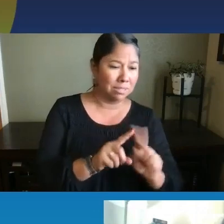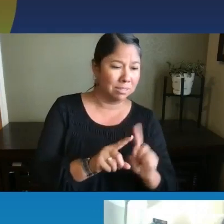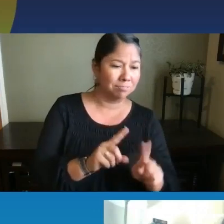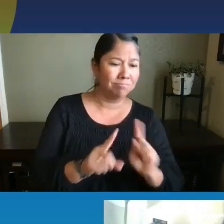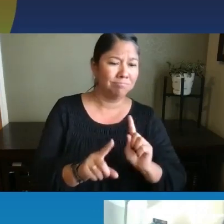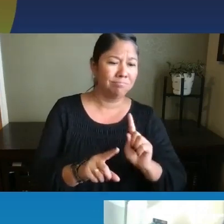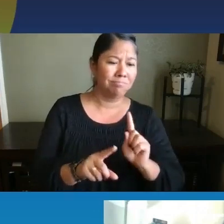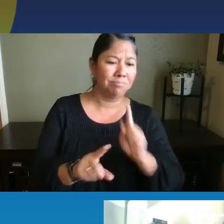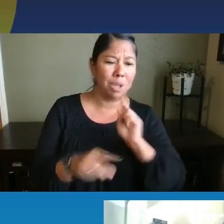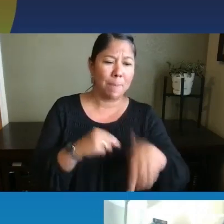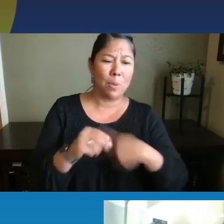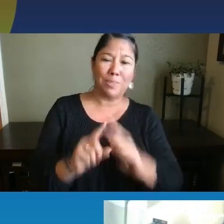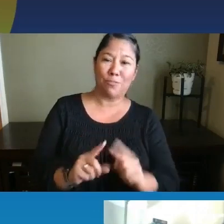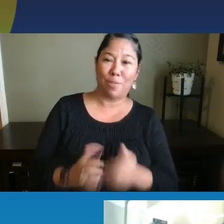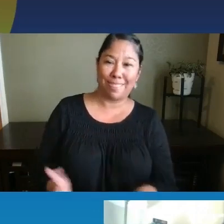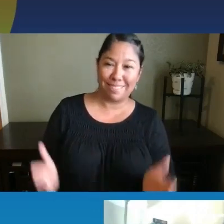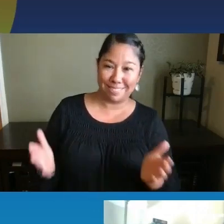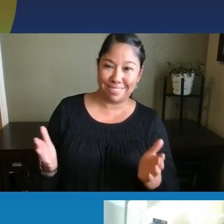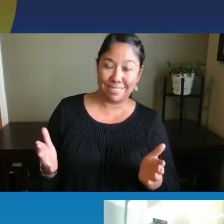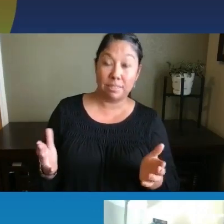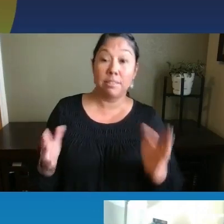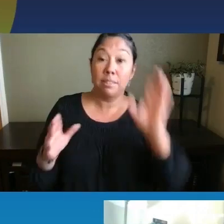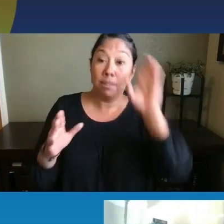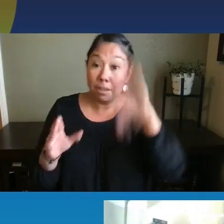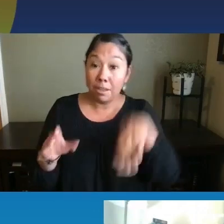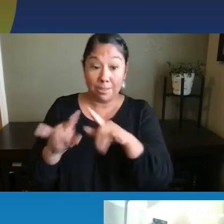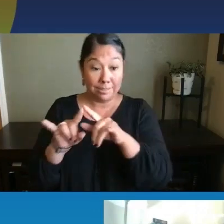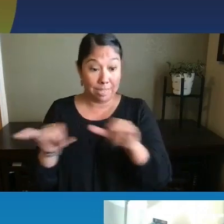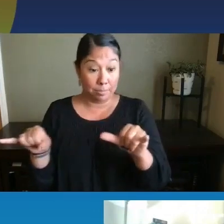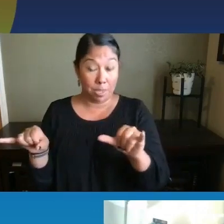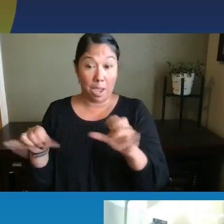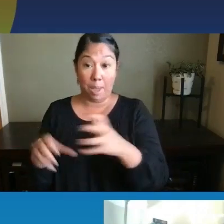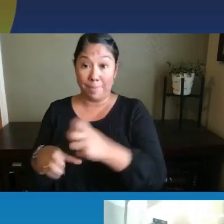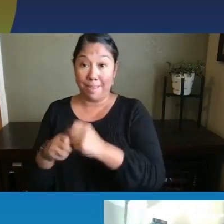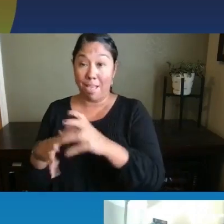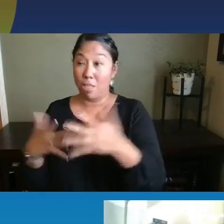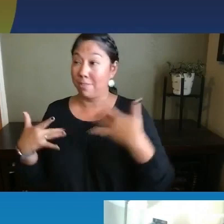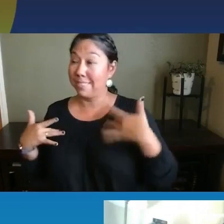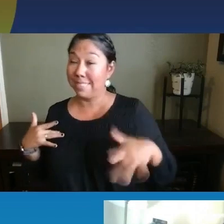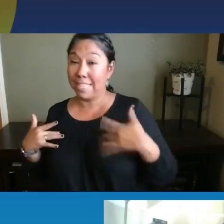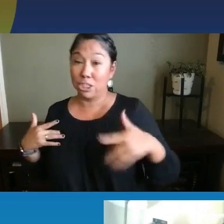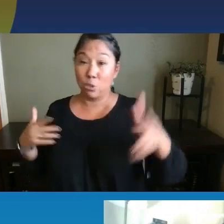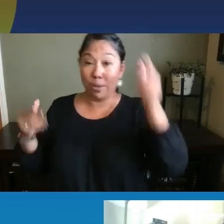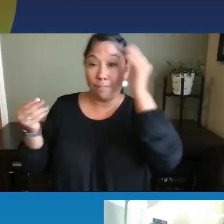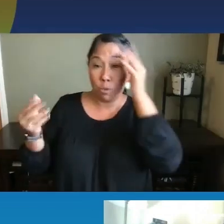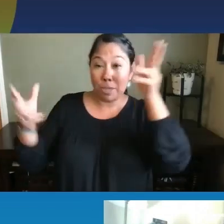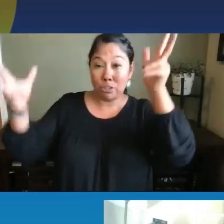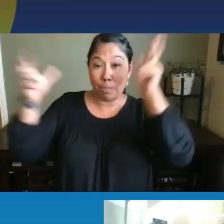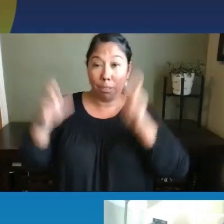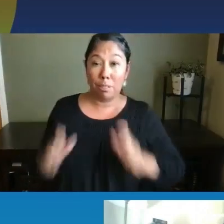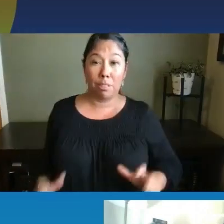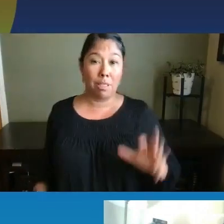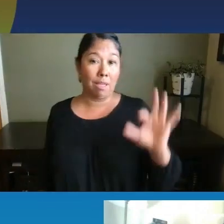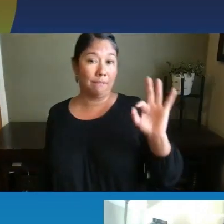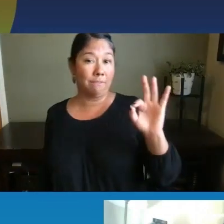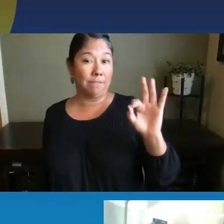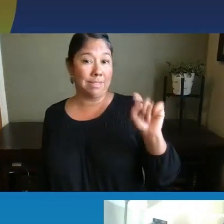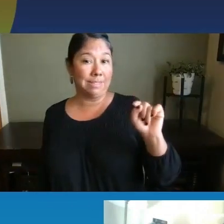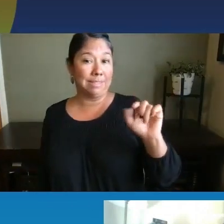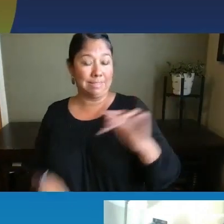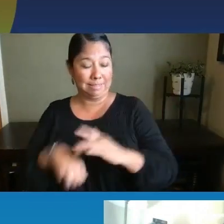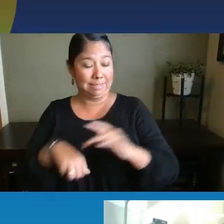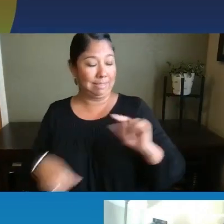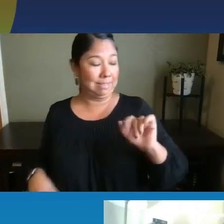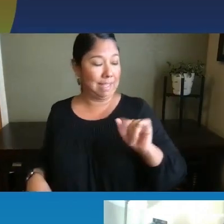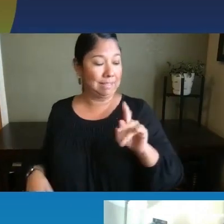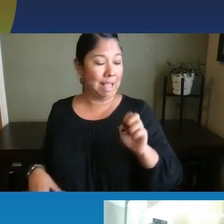um, at the same time that we're getting all that great sensory information through the tactile feeling of the water on the baby's